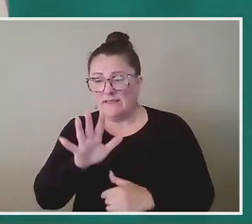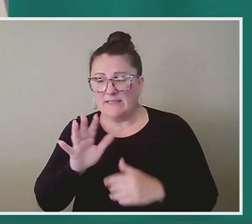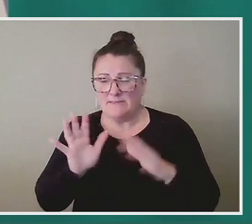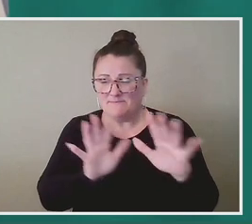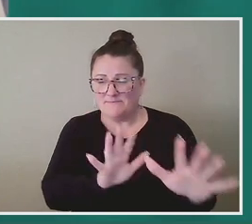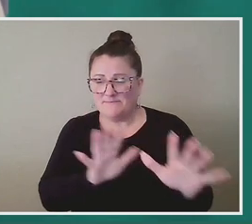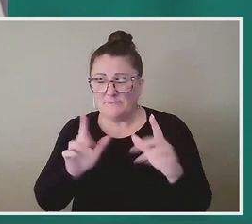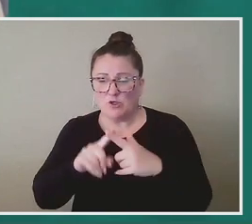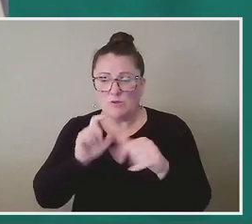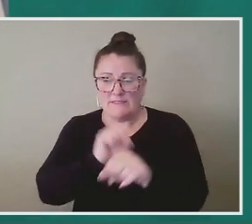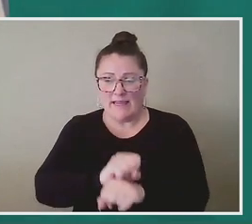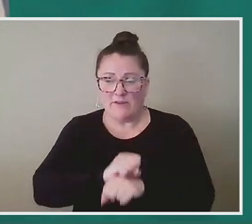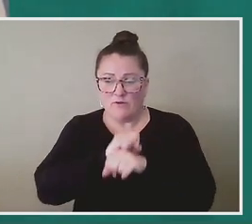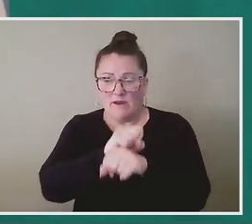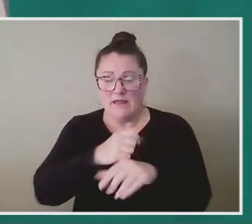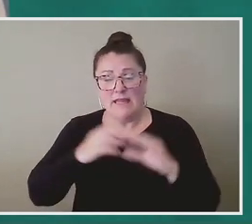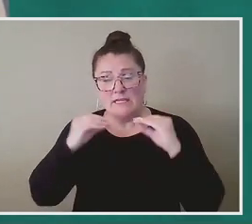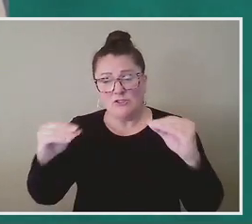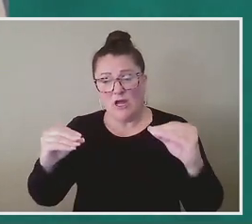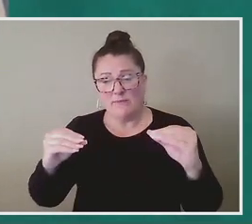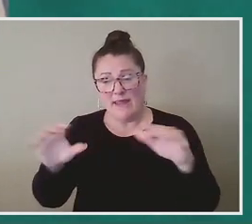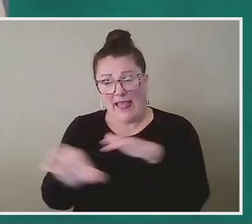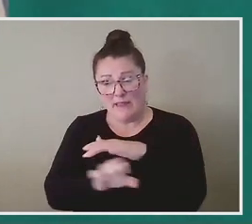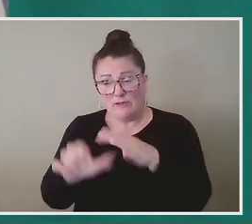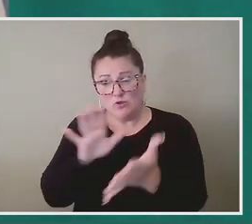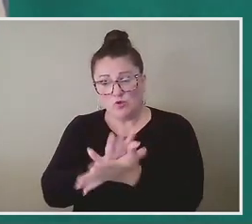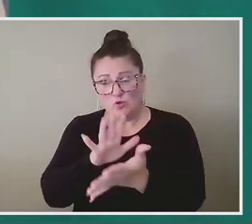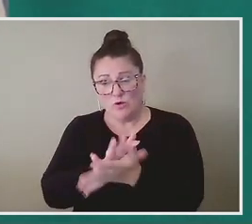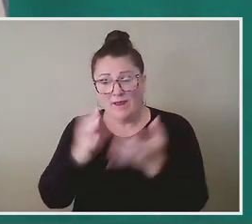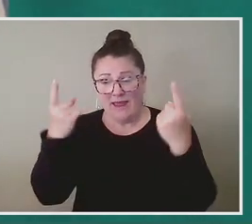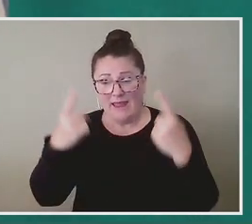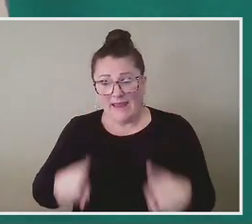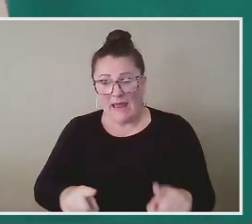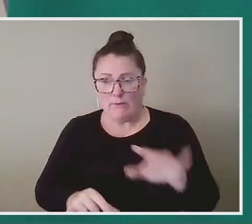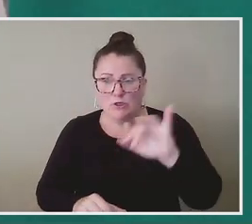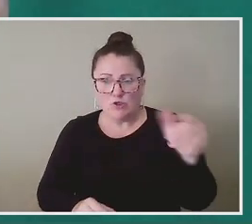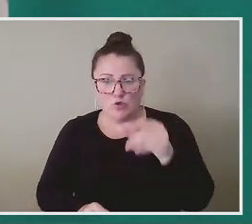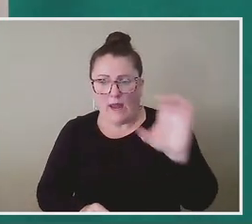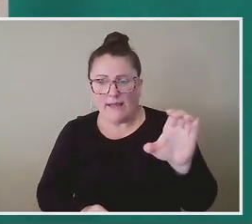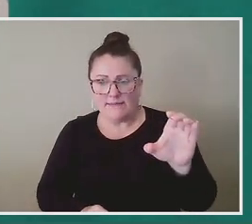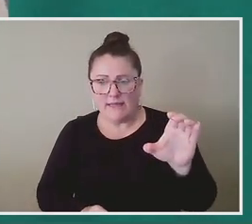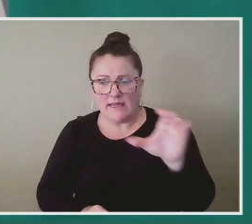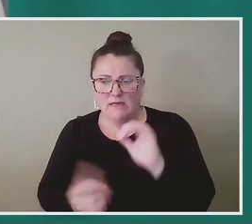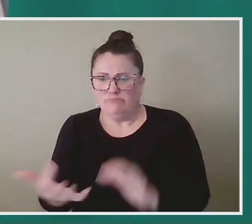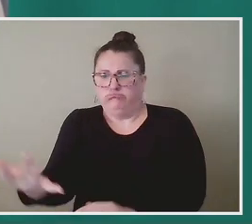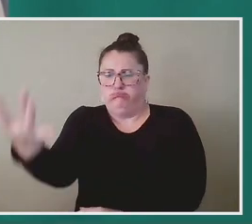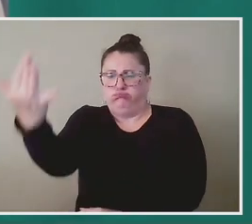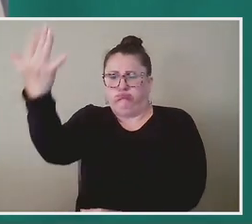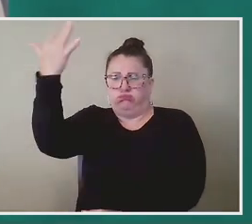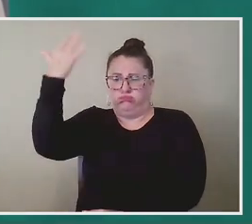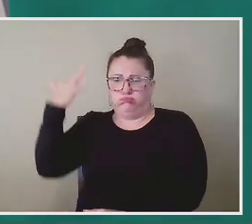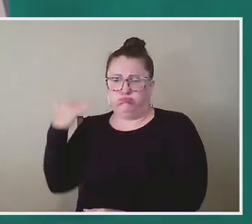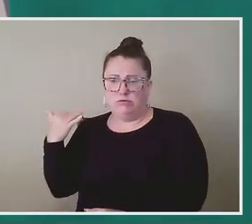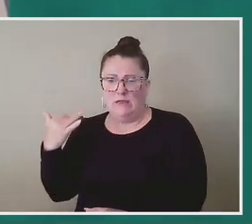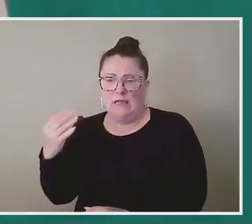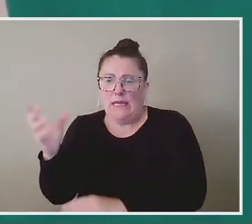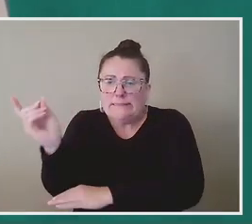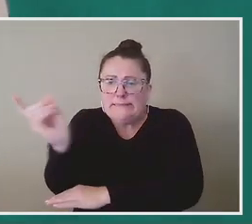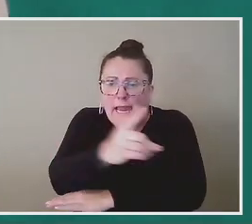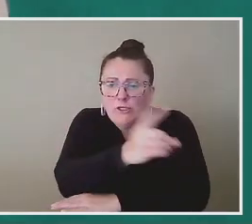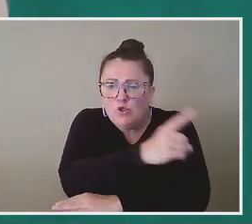taught in my elementary school was as if it was something that happened in the Jurassic Age, right? That it was like the dinosaurs and the Flintstones and slavery